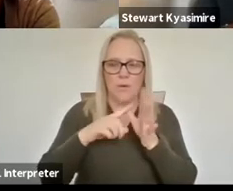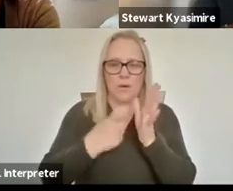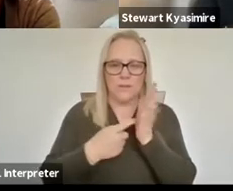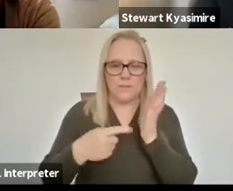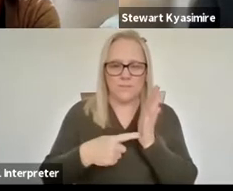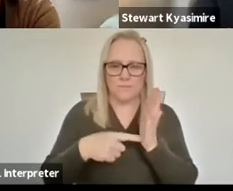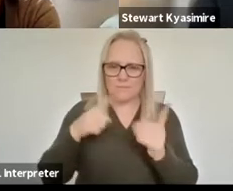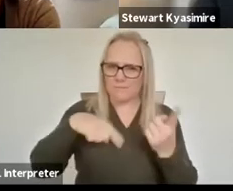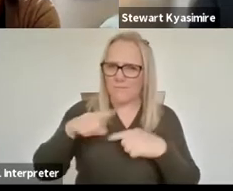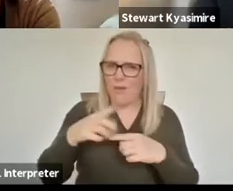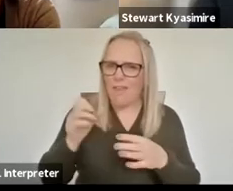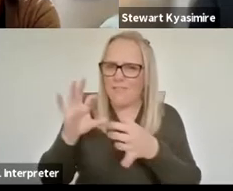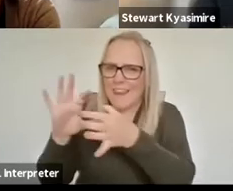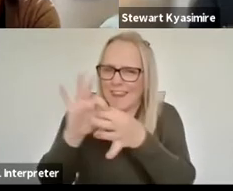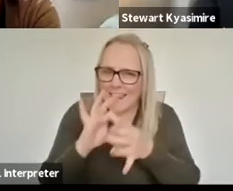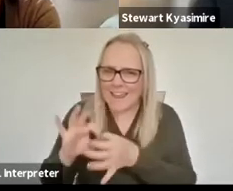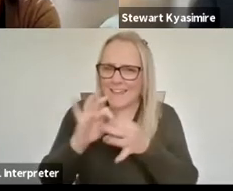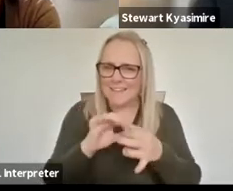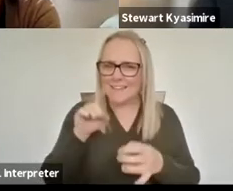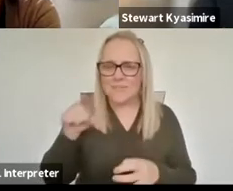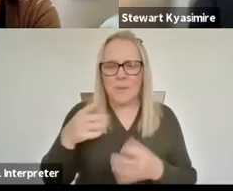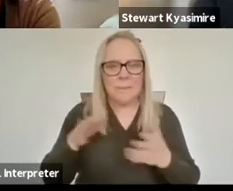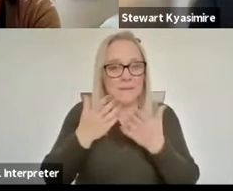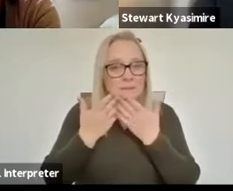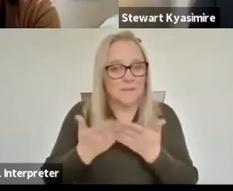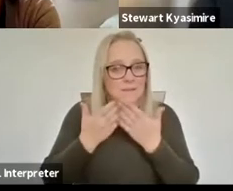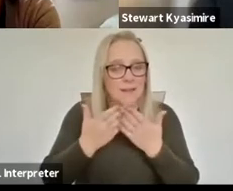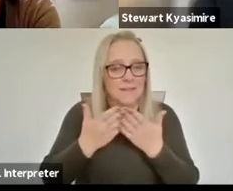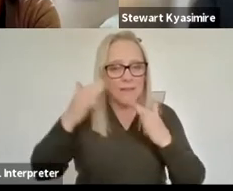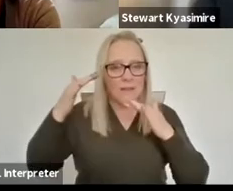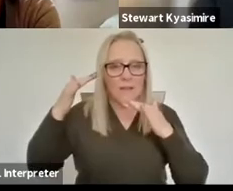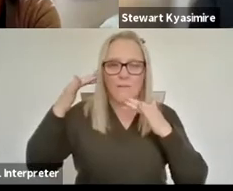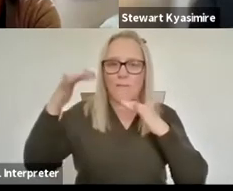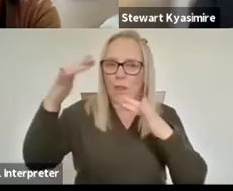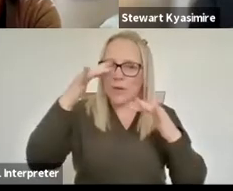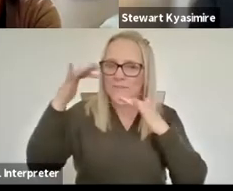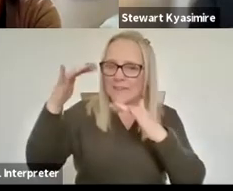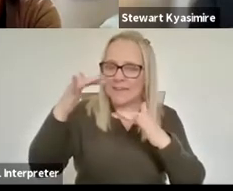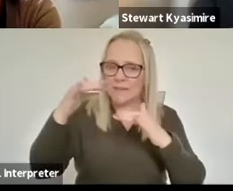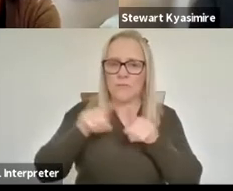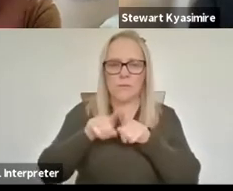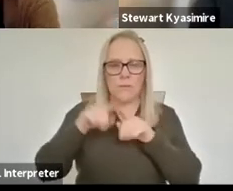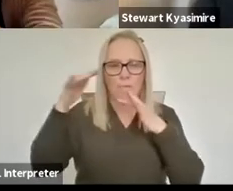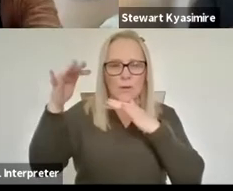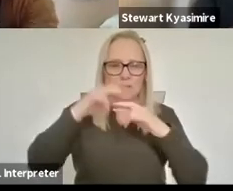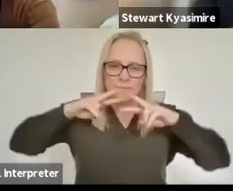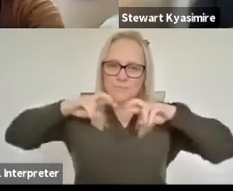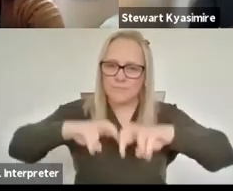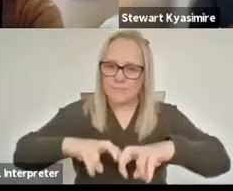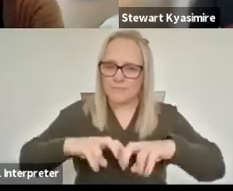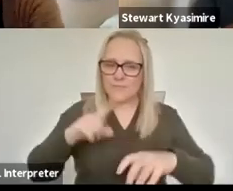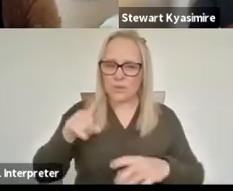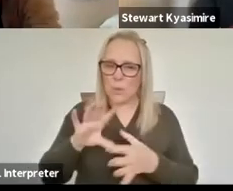um Corrine you studied philosophy uh and philosophical inquiry um so lots of connection there with